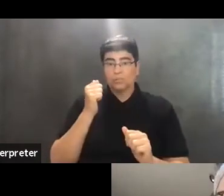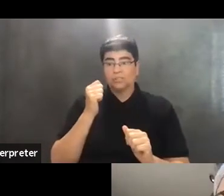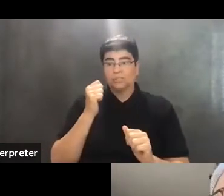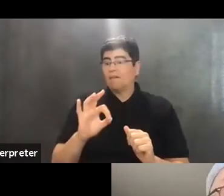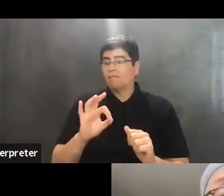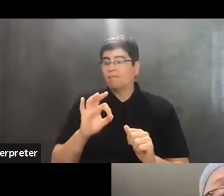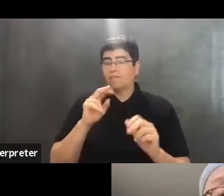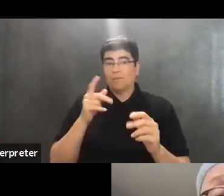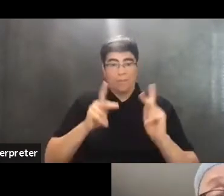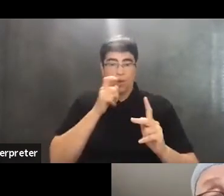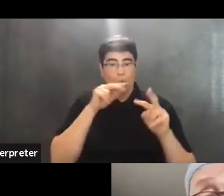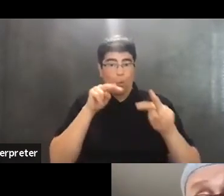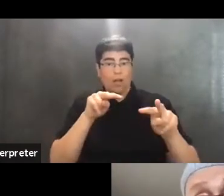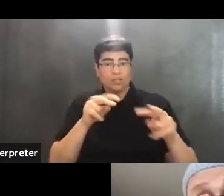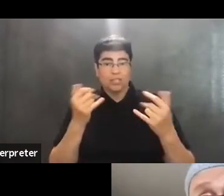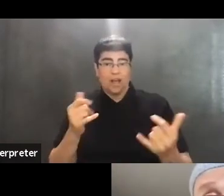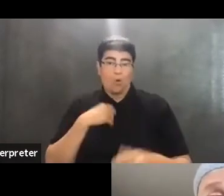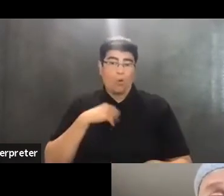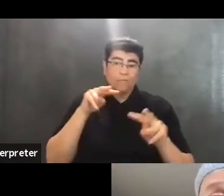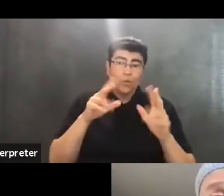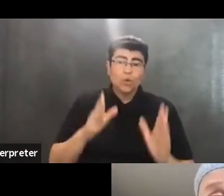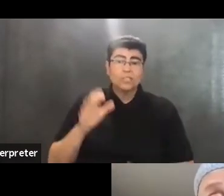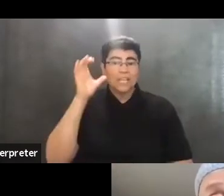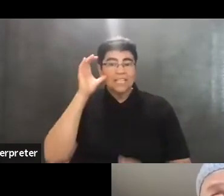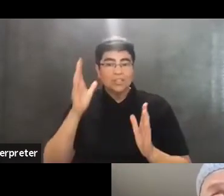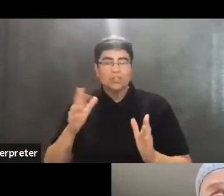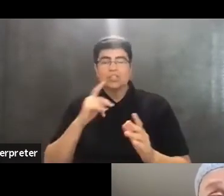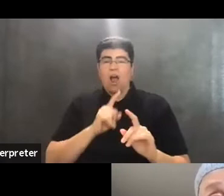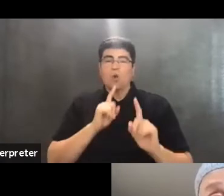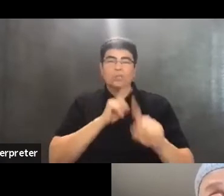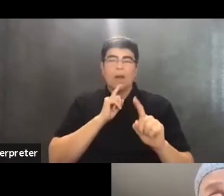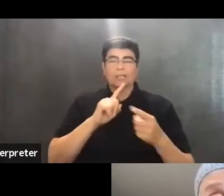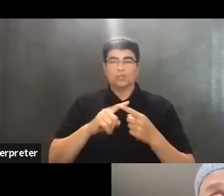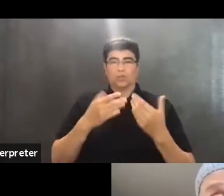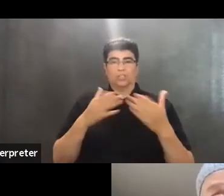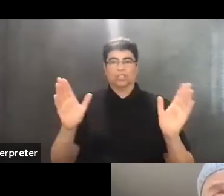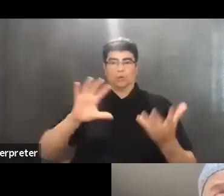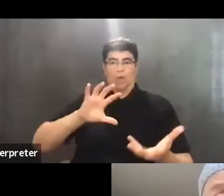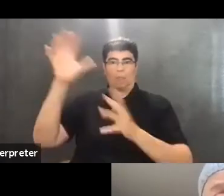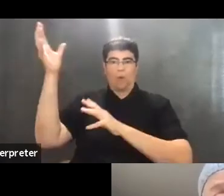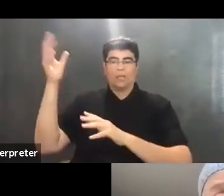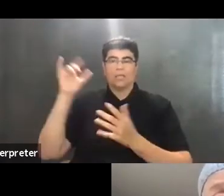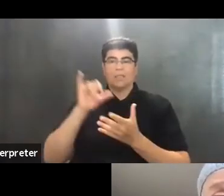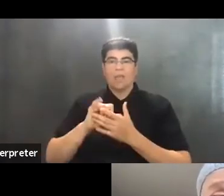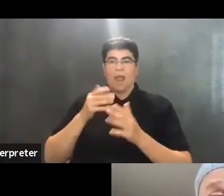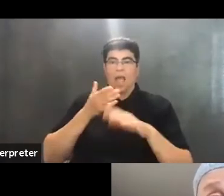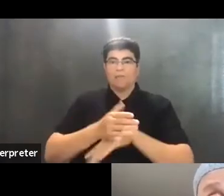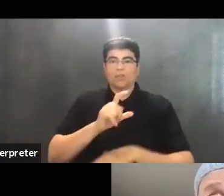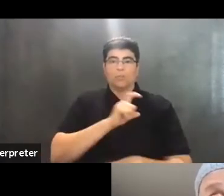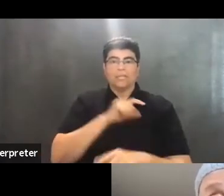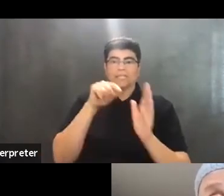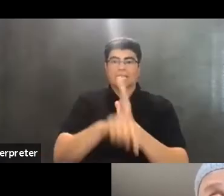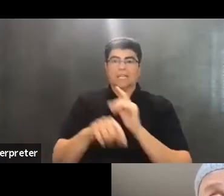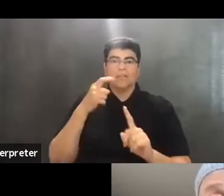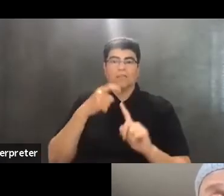watchers, viewers, listeners know, are responding to the general uprising that followed the police killing of